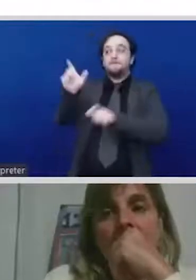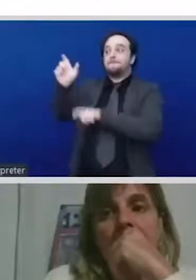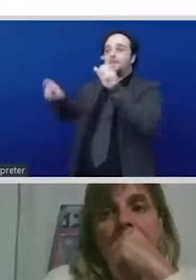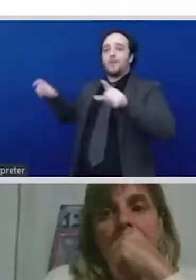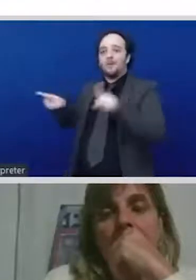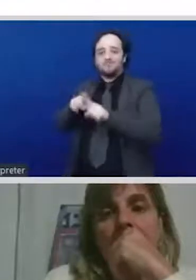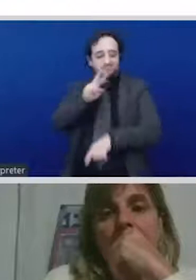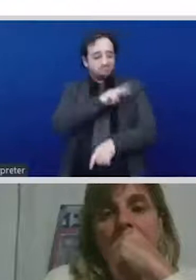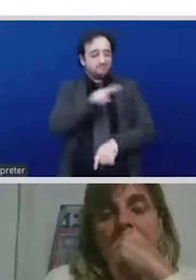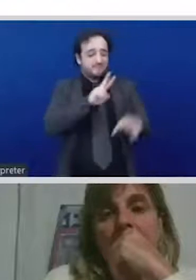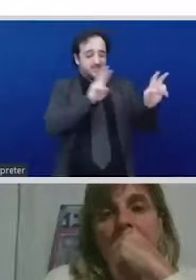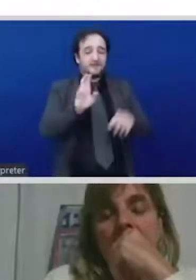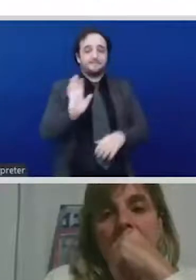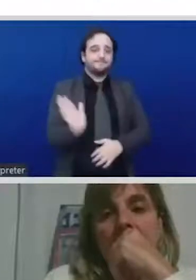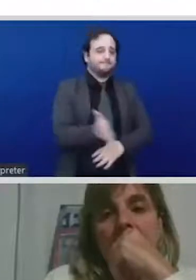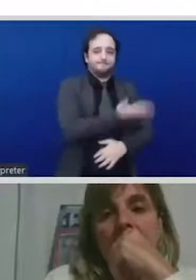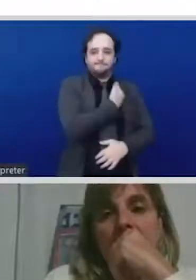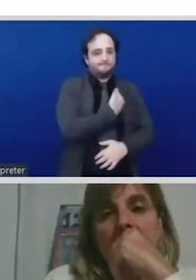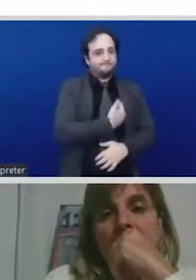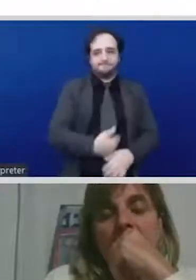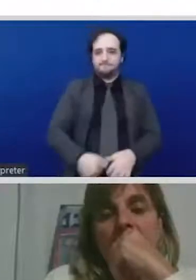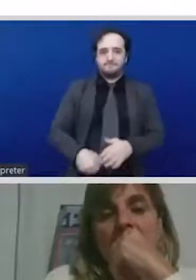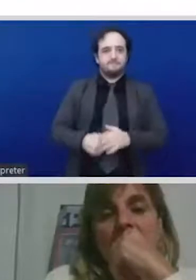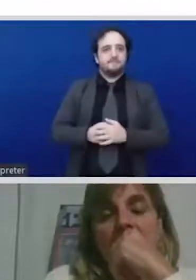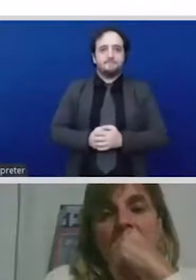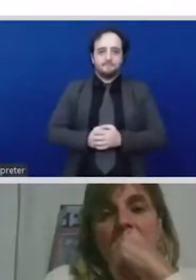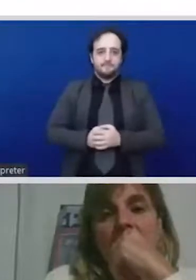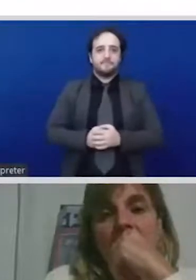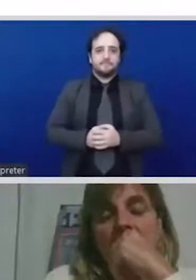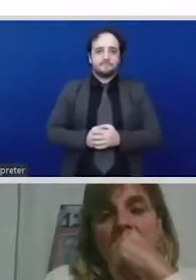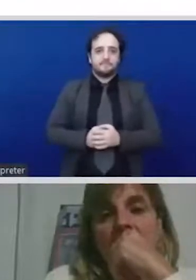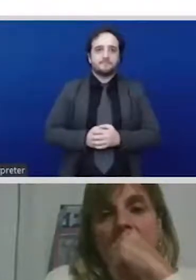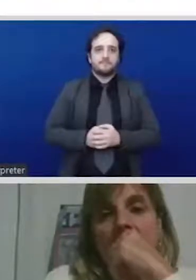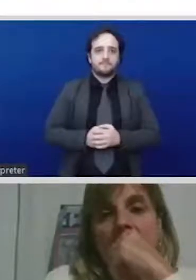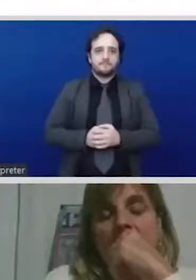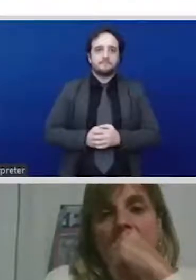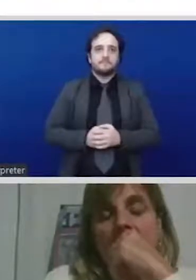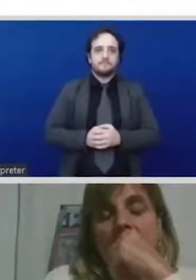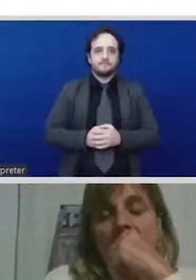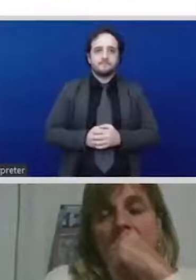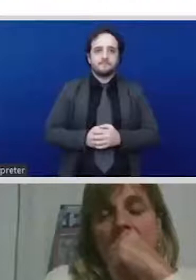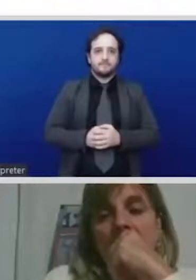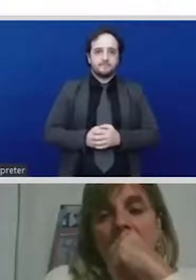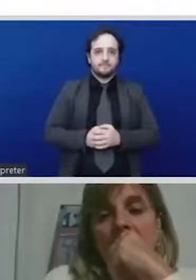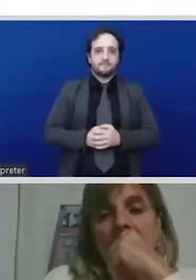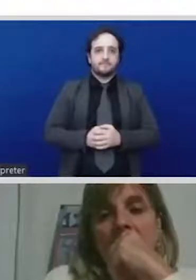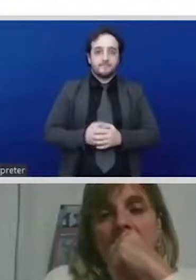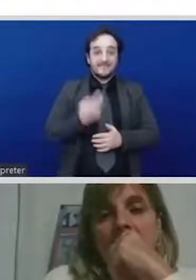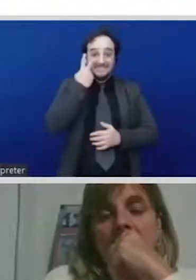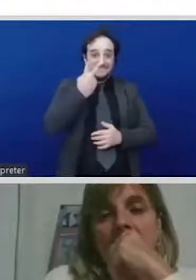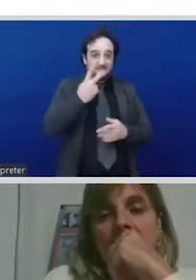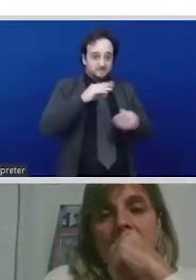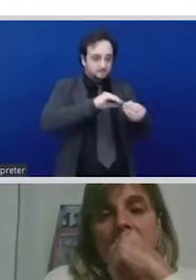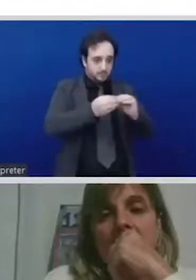and this has huge implications not just for the women themselves but for the fact that capitalist accumulation has been